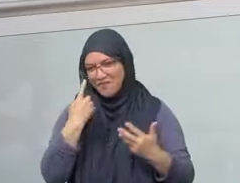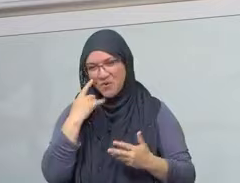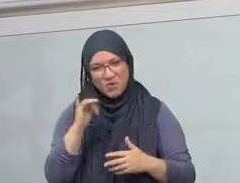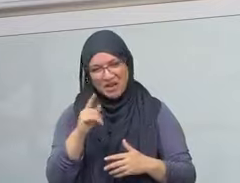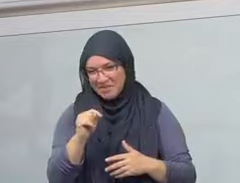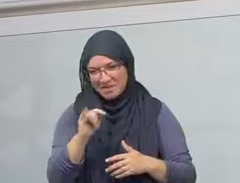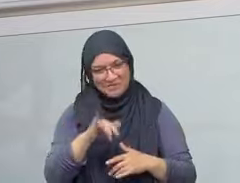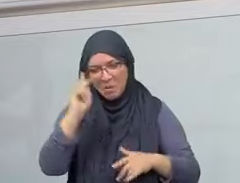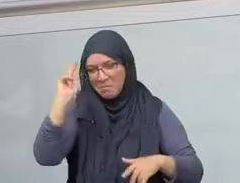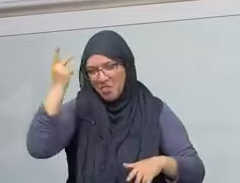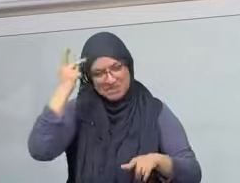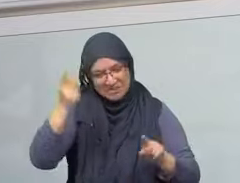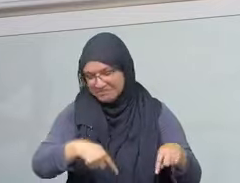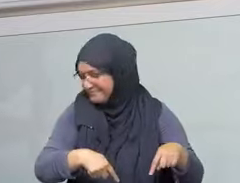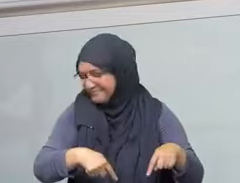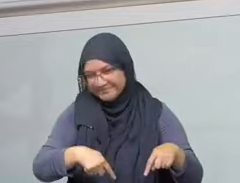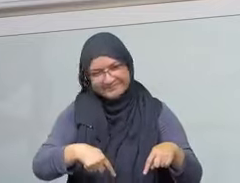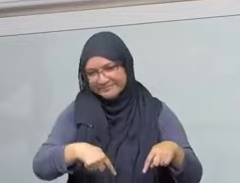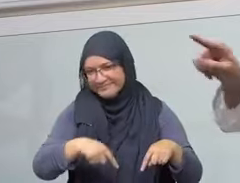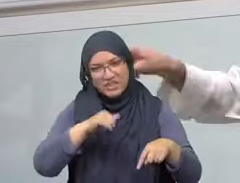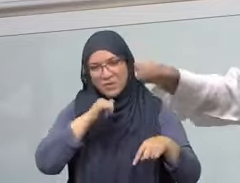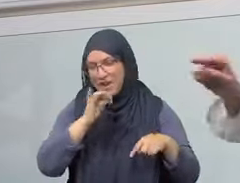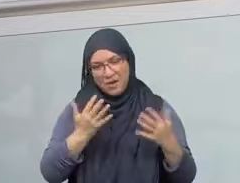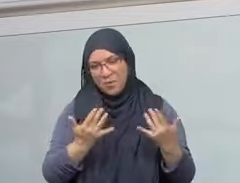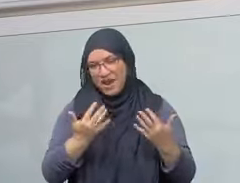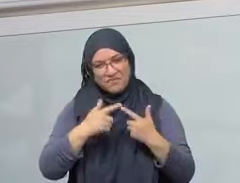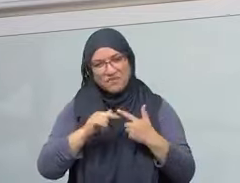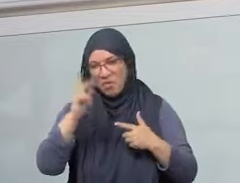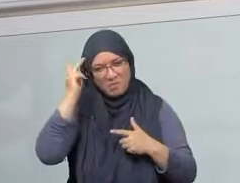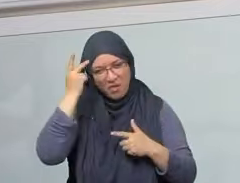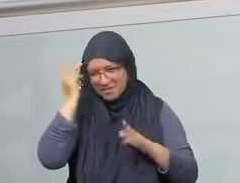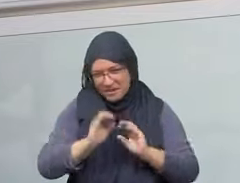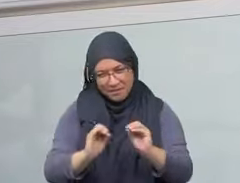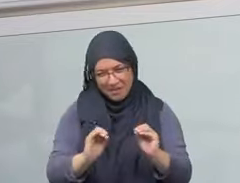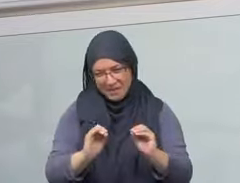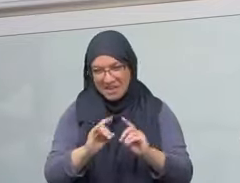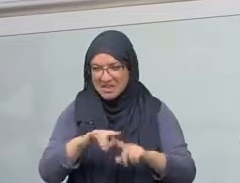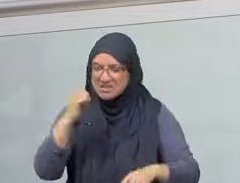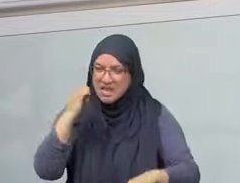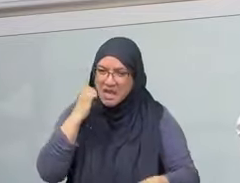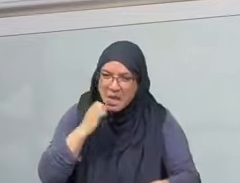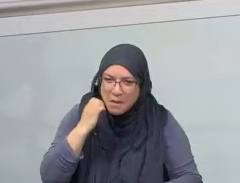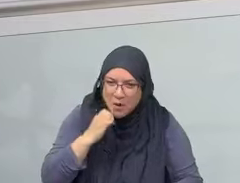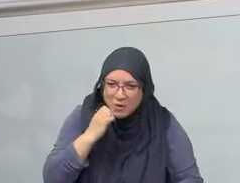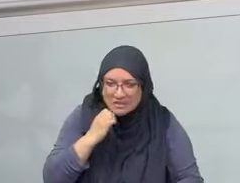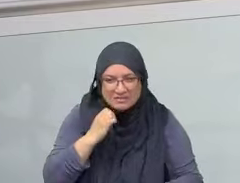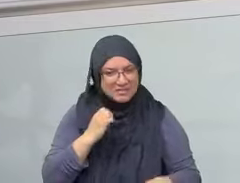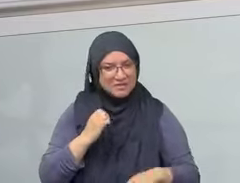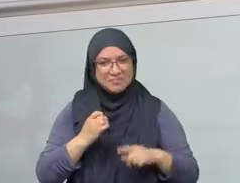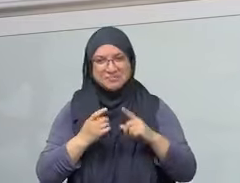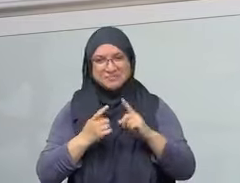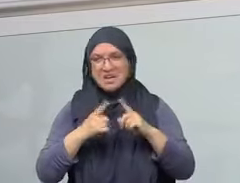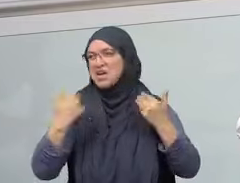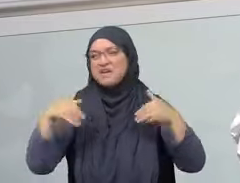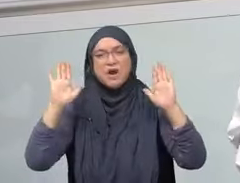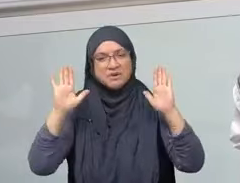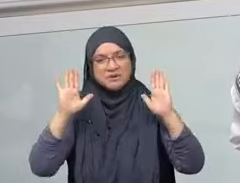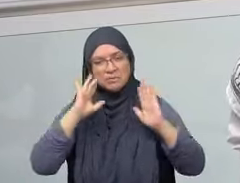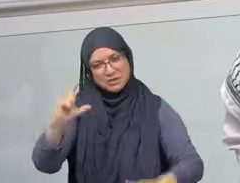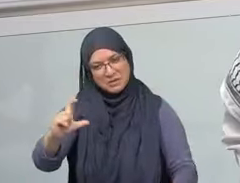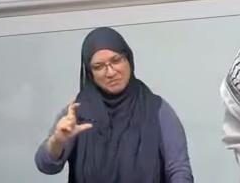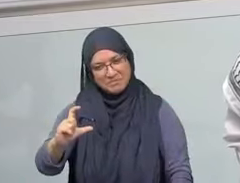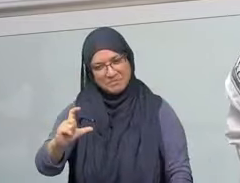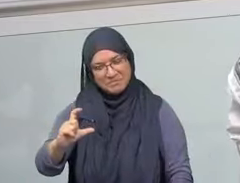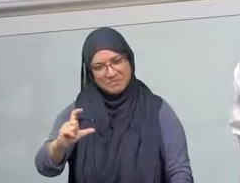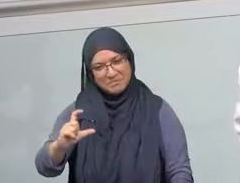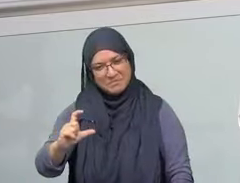going to look inside of our hearts. And see where our moral conscious is. When we say Shaykh Jaraah. Or we see Ghazza. Or we see Al-Aqsa. What happened to us. And I